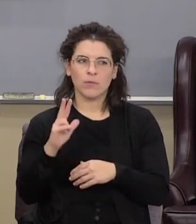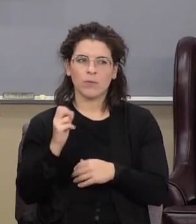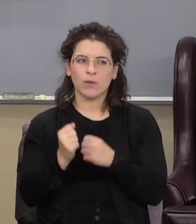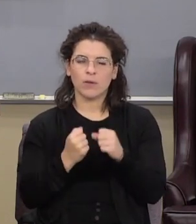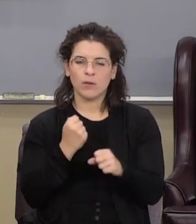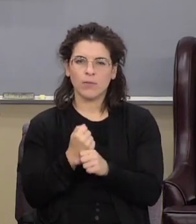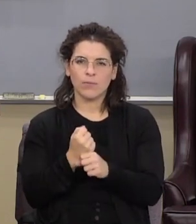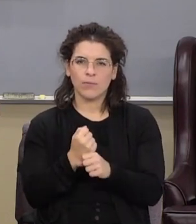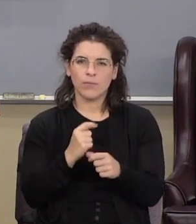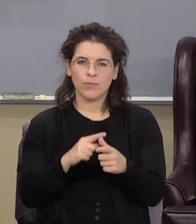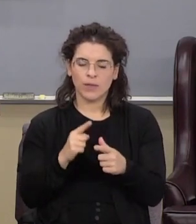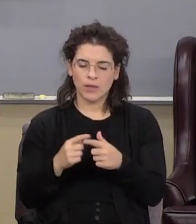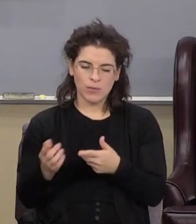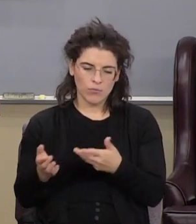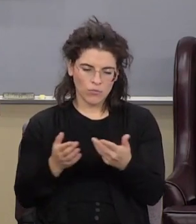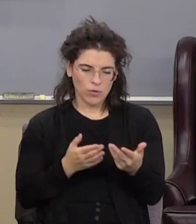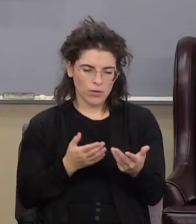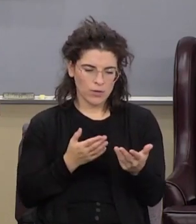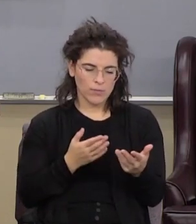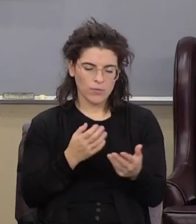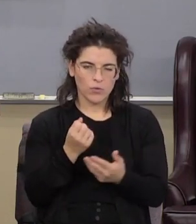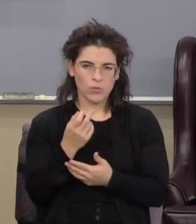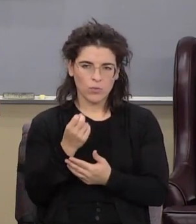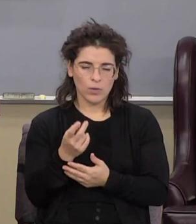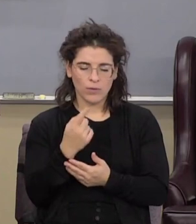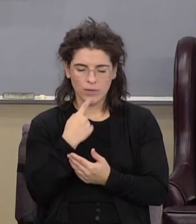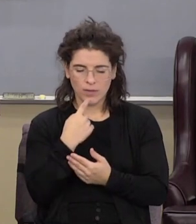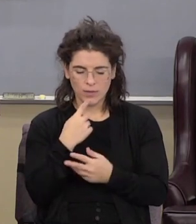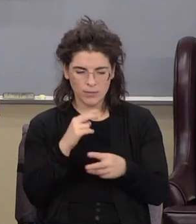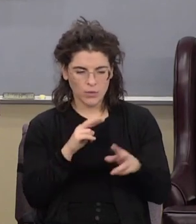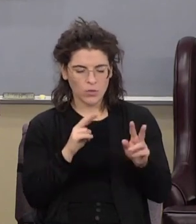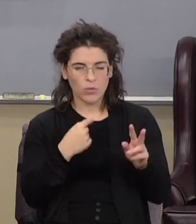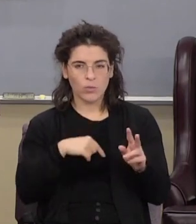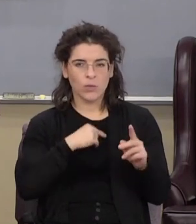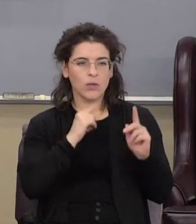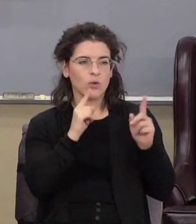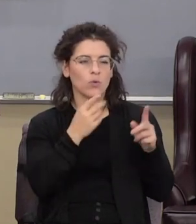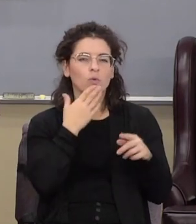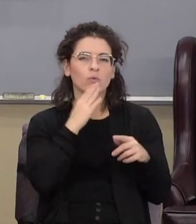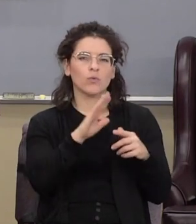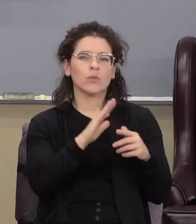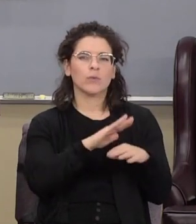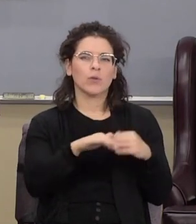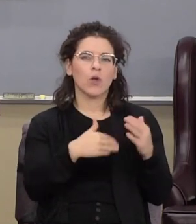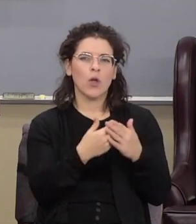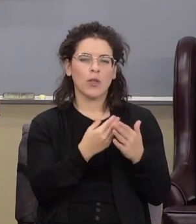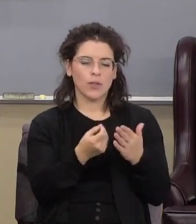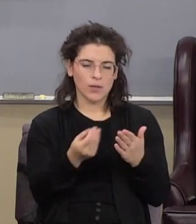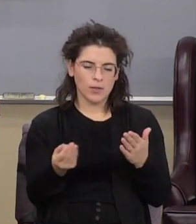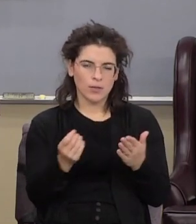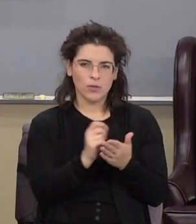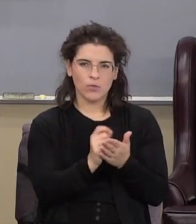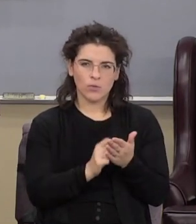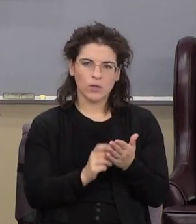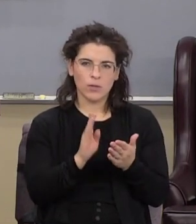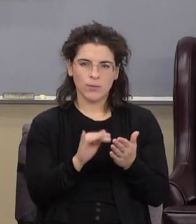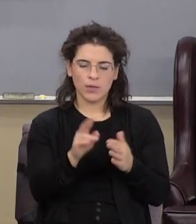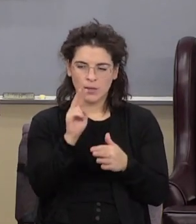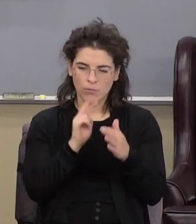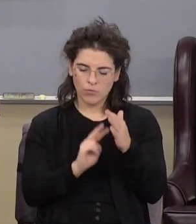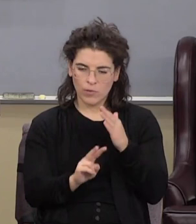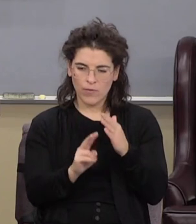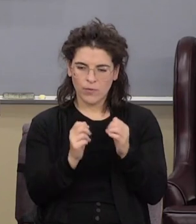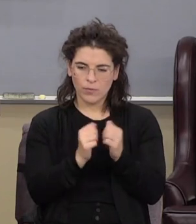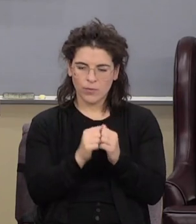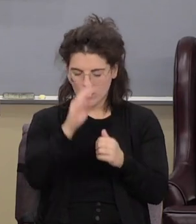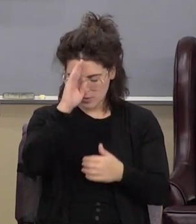he took unto him the twelve and said unto them behold we go up to Jerusalem and all things that are written by the prophets concerning the son of man